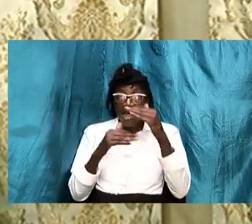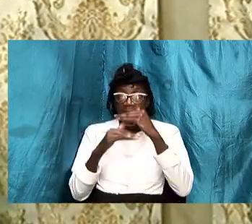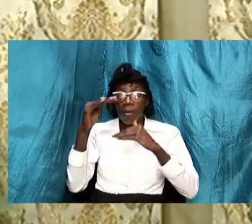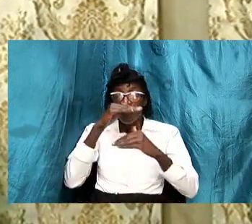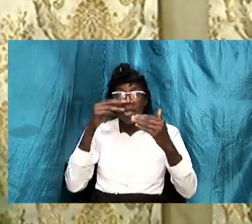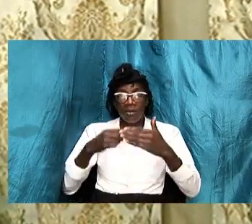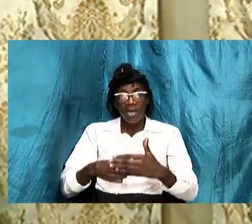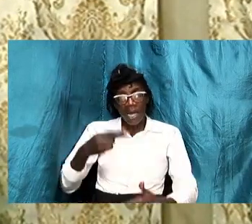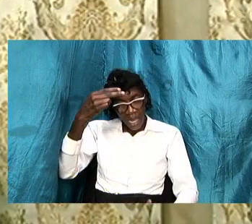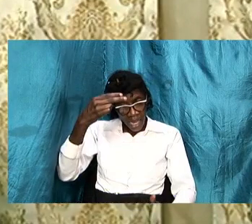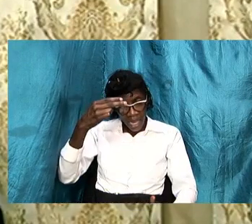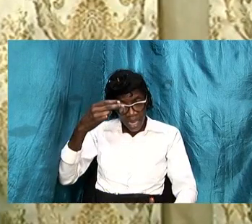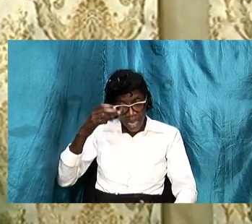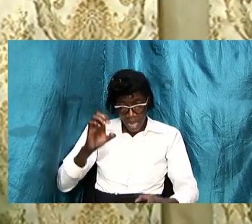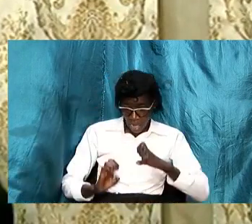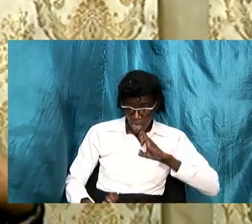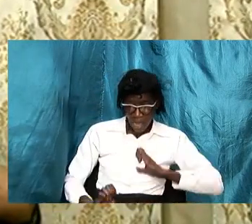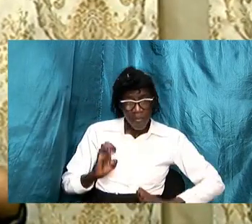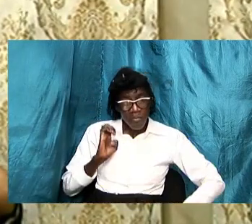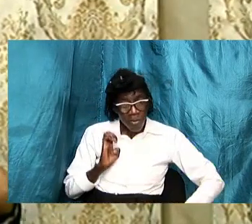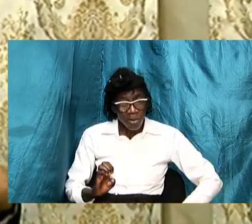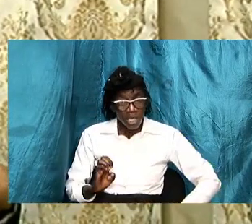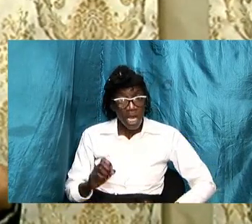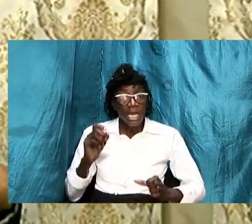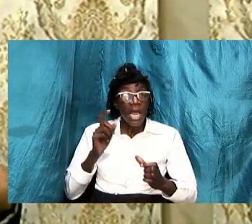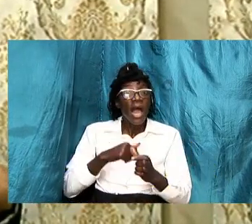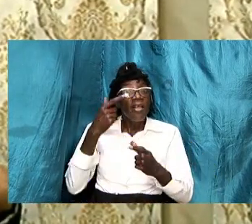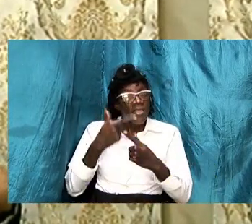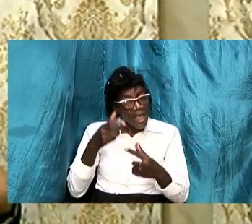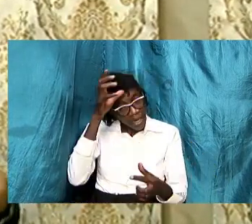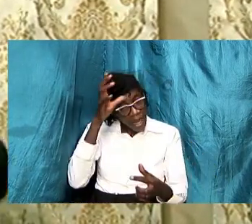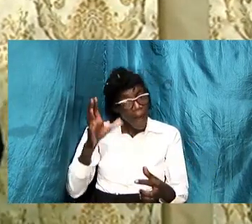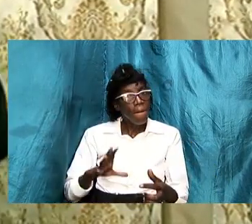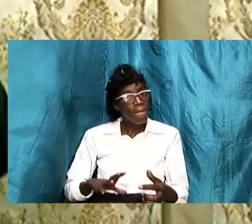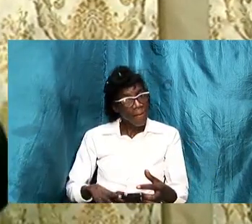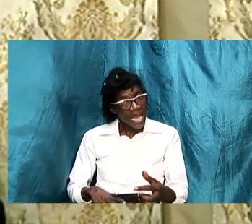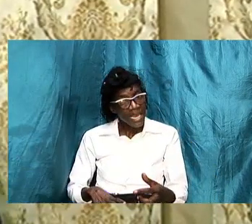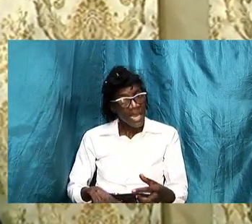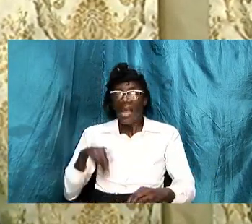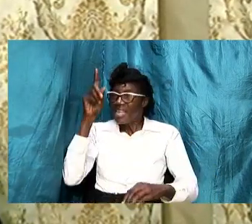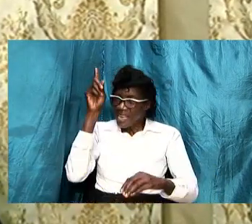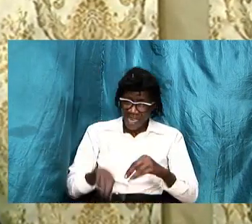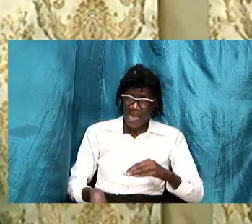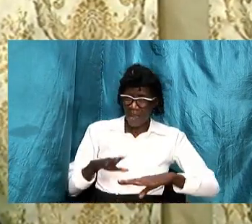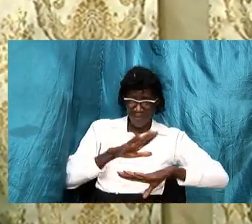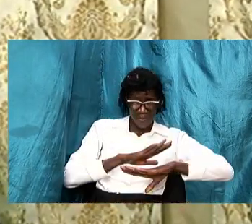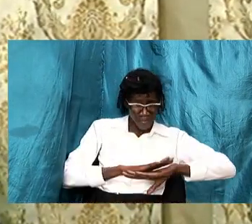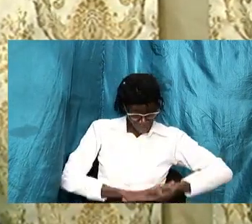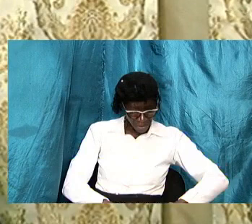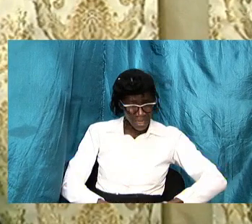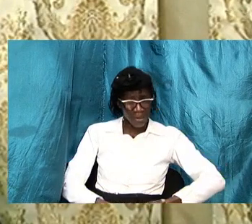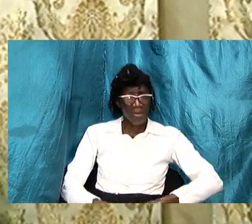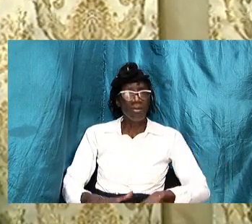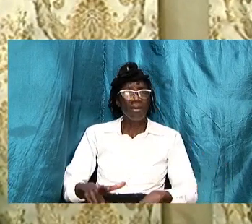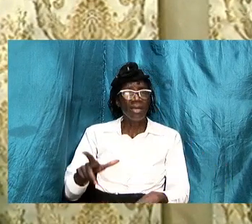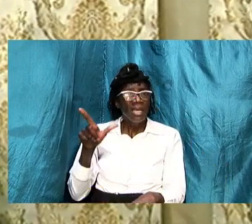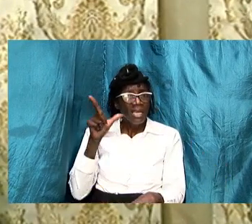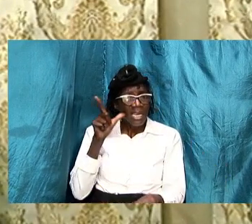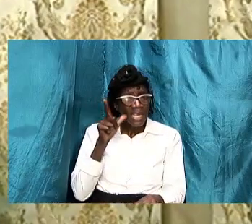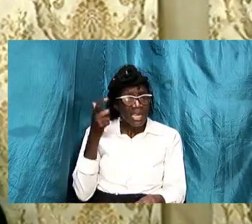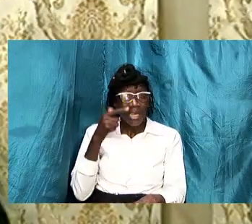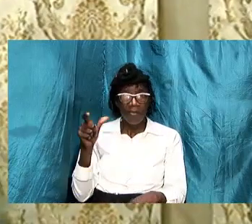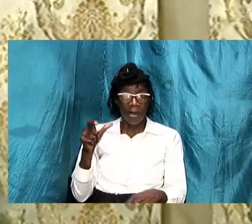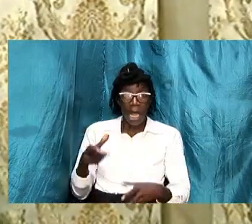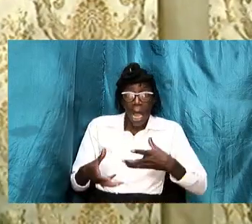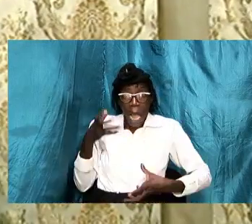emotional caution than us as men so you can't beat on a lady for screaming